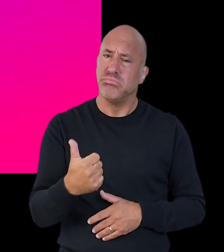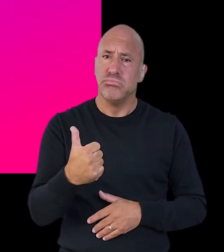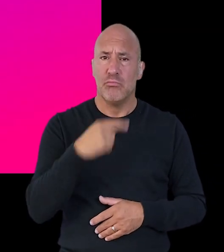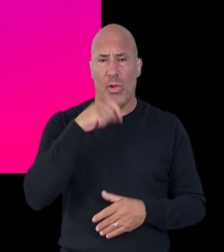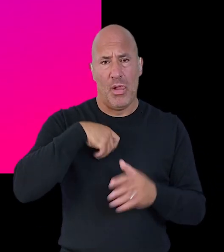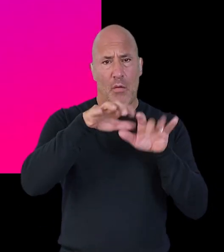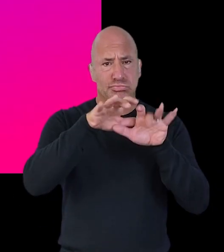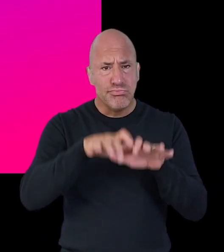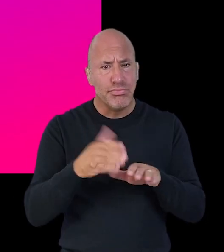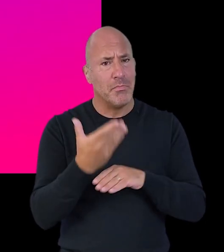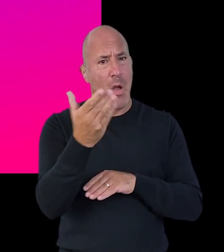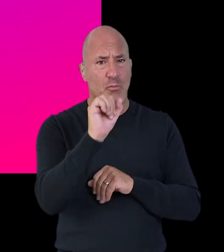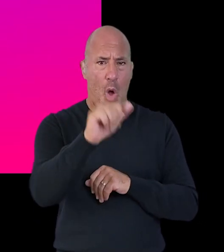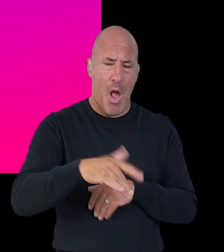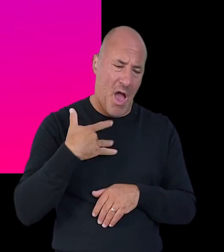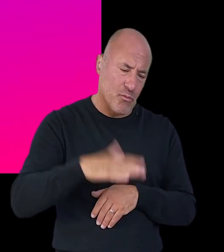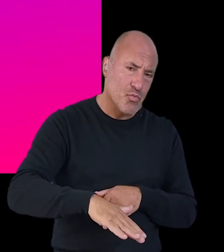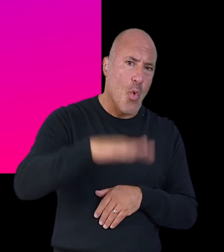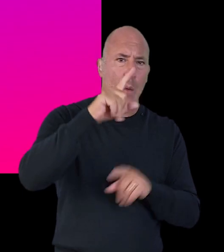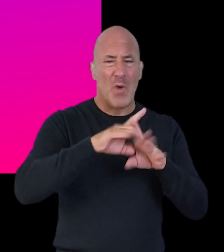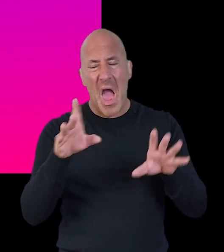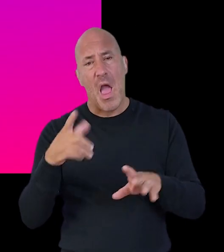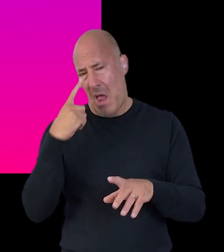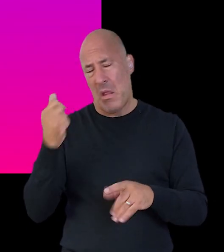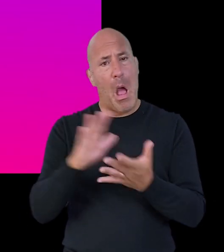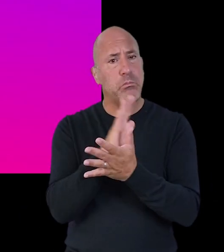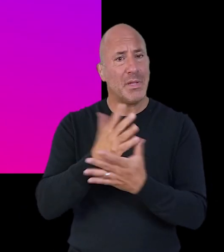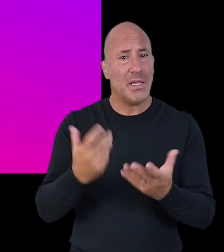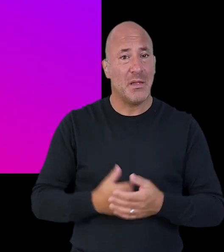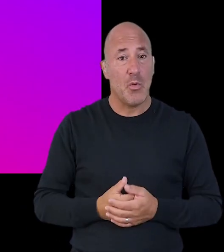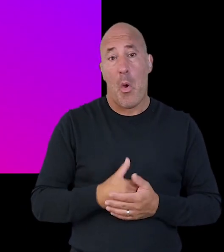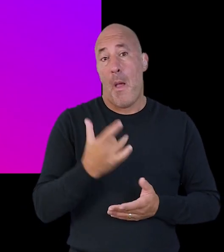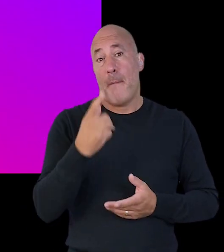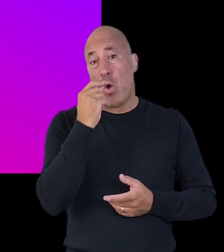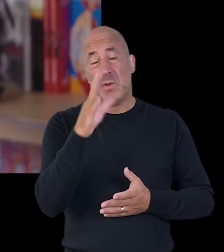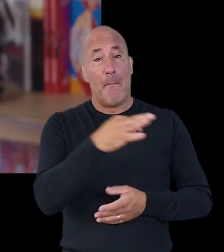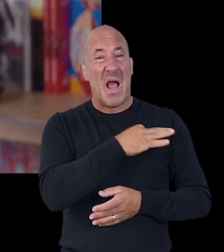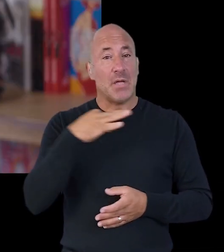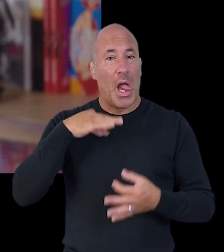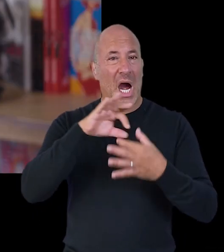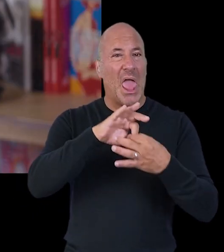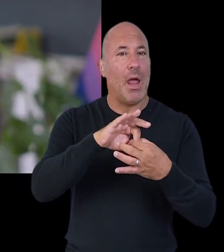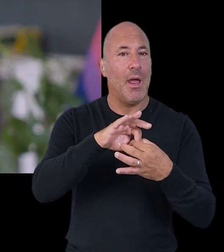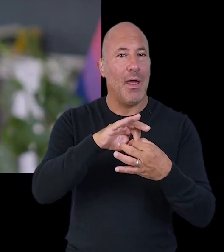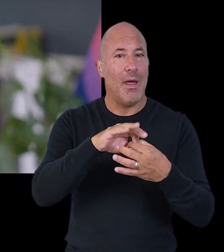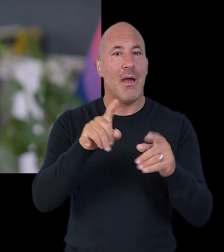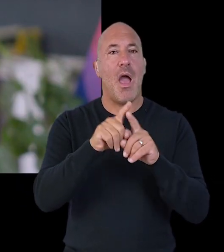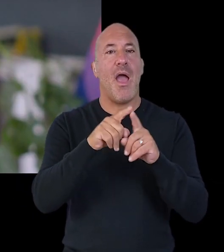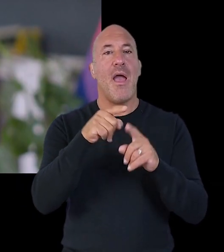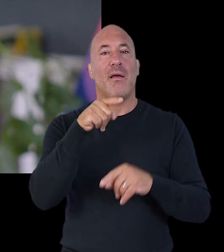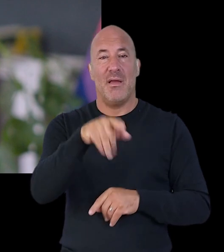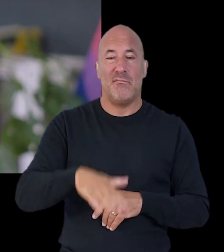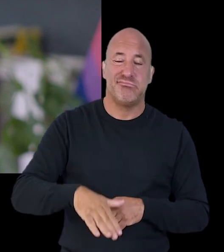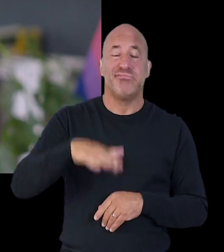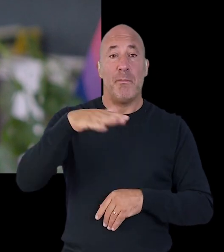might be family members who are prepared to write and tell them about your life when you're growing with them there might be medical